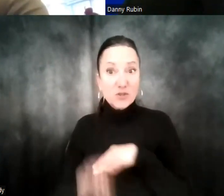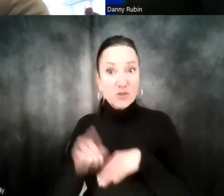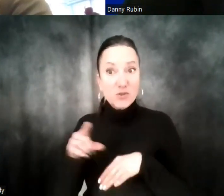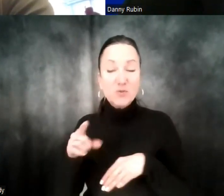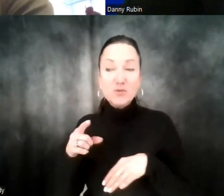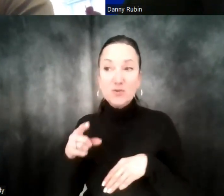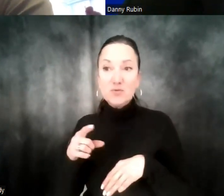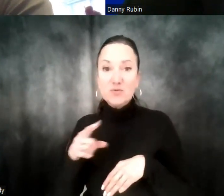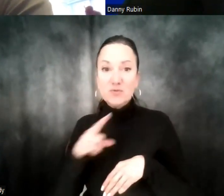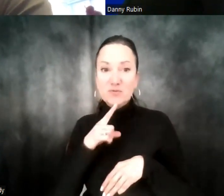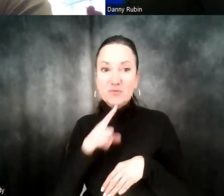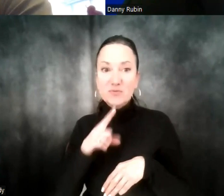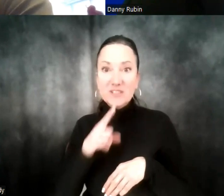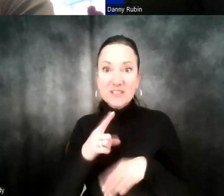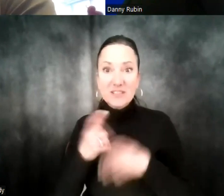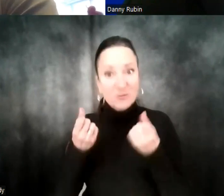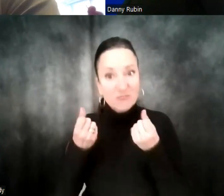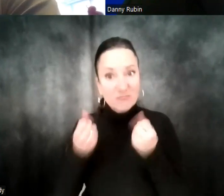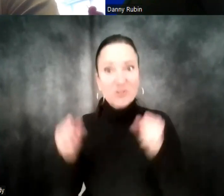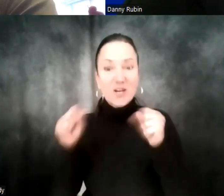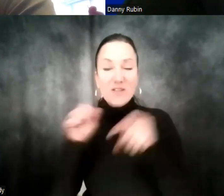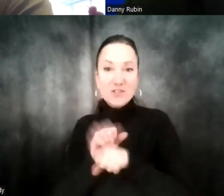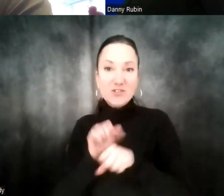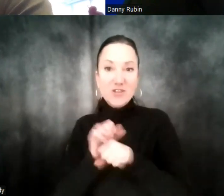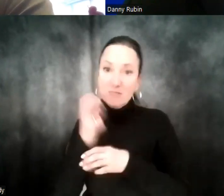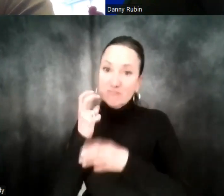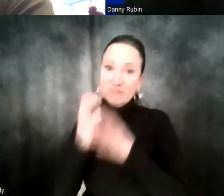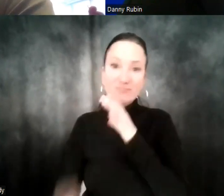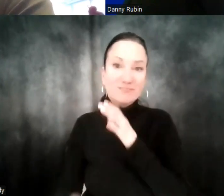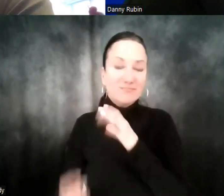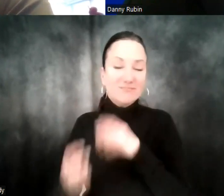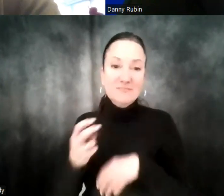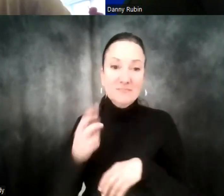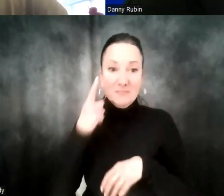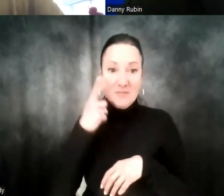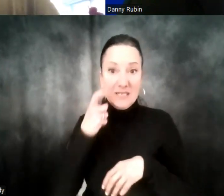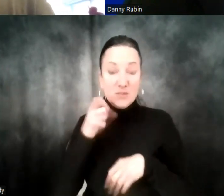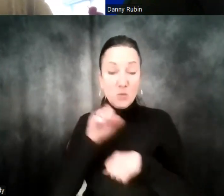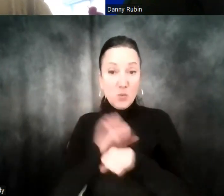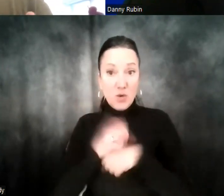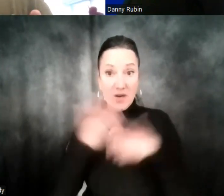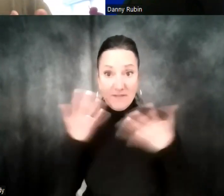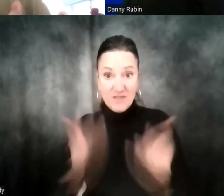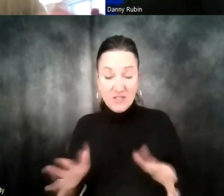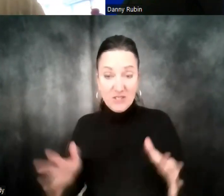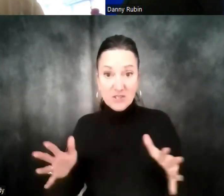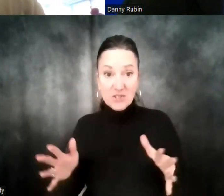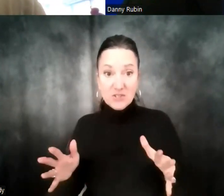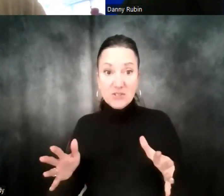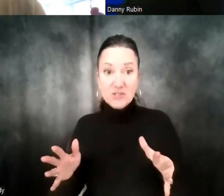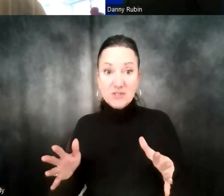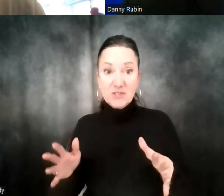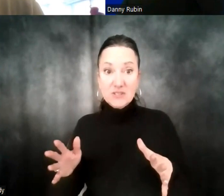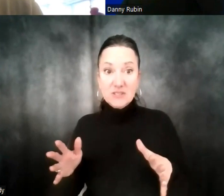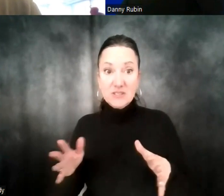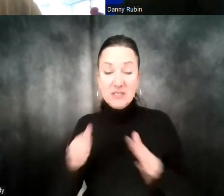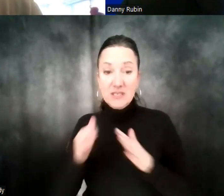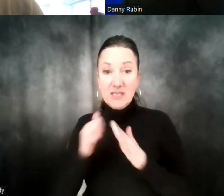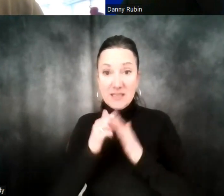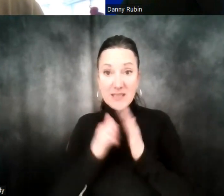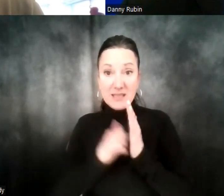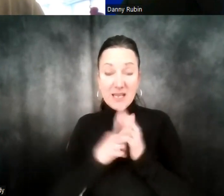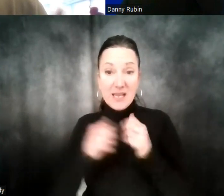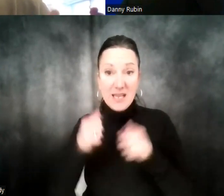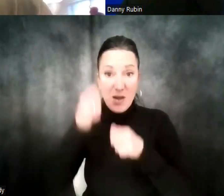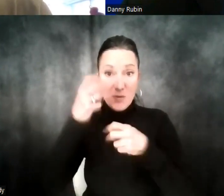your feet wet and, like, just kind of jump in headfirst. Because at the end of the day, while you have, you're given this account list, it's up to you to kind make the